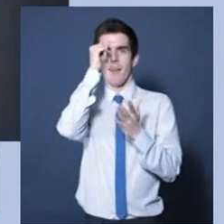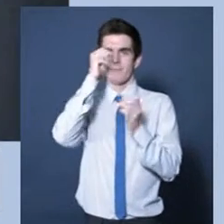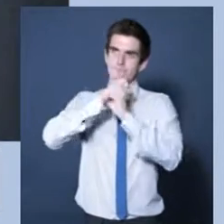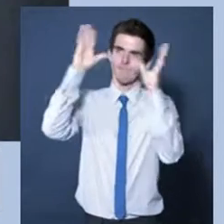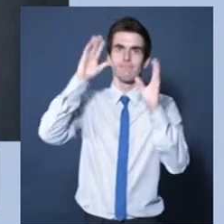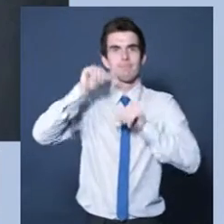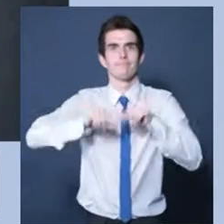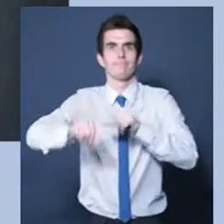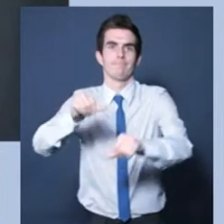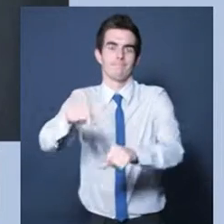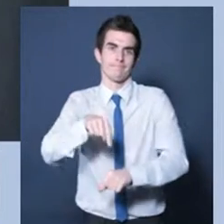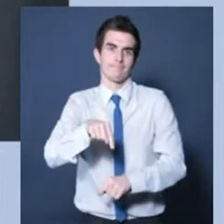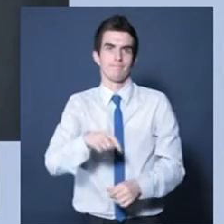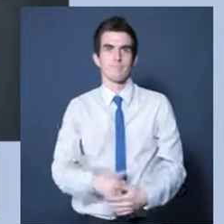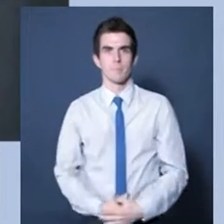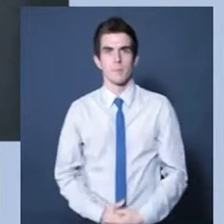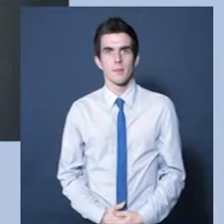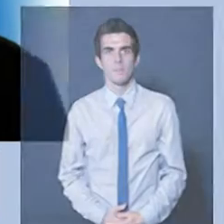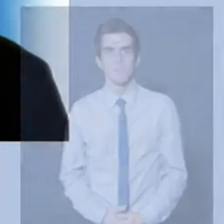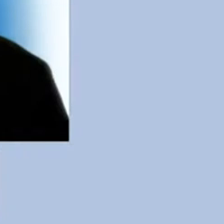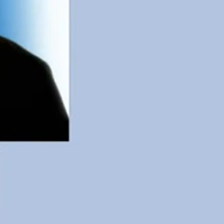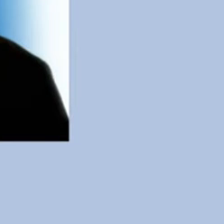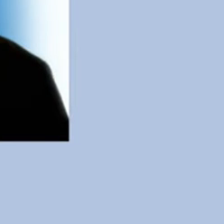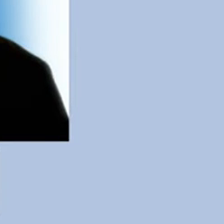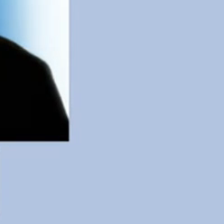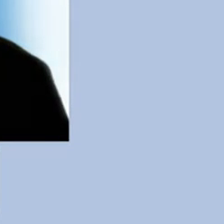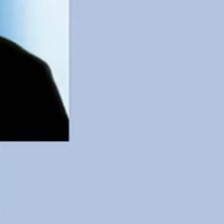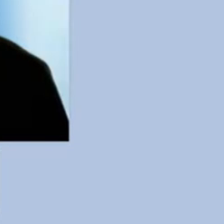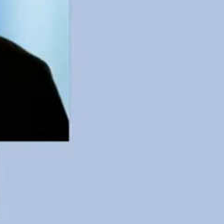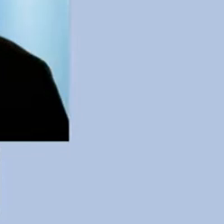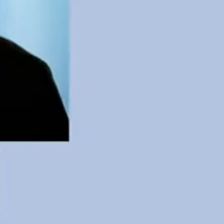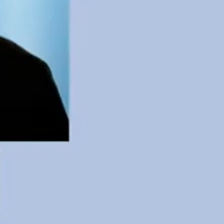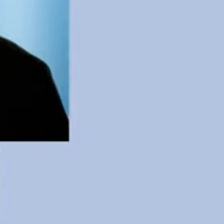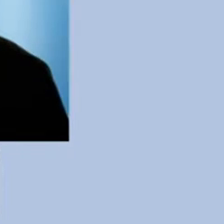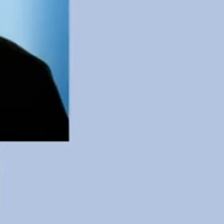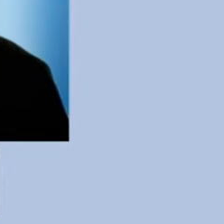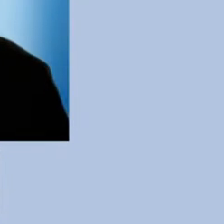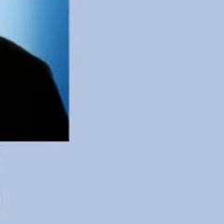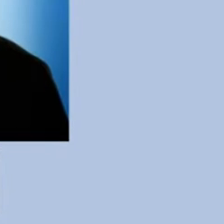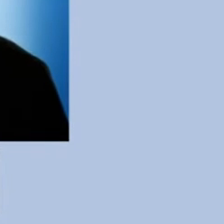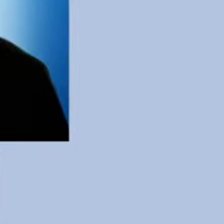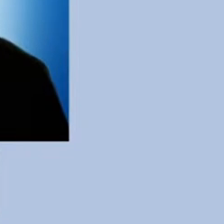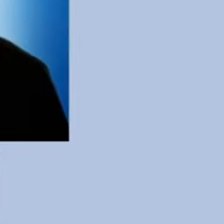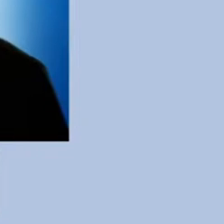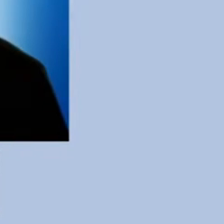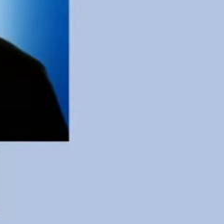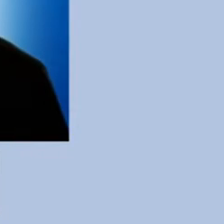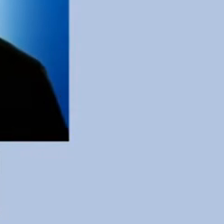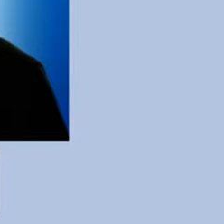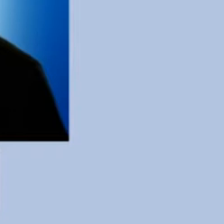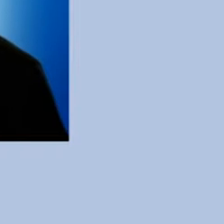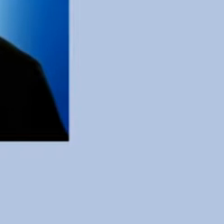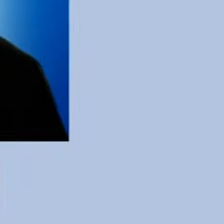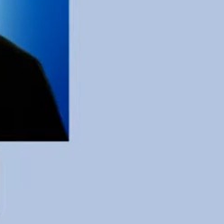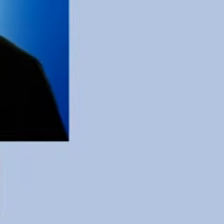somebody involved in the initial design of a building produce something that's going to deliver what's required for the person who he or she